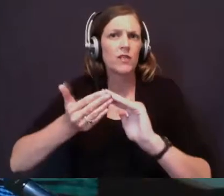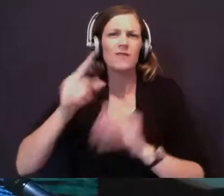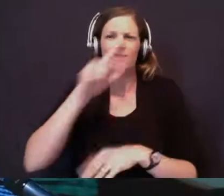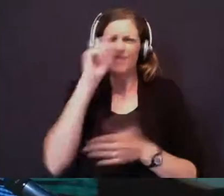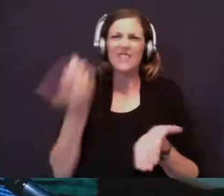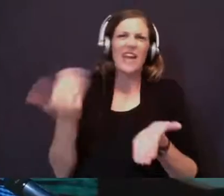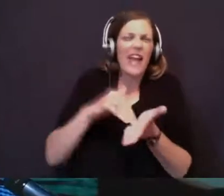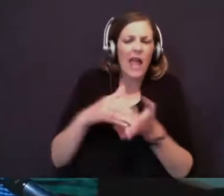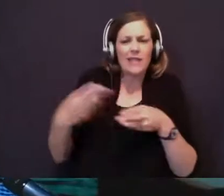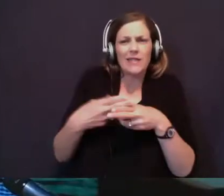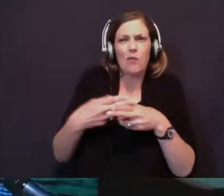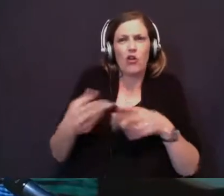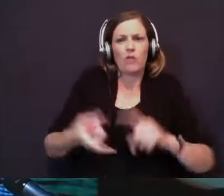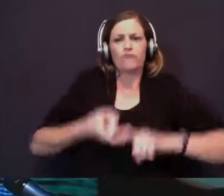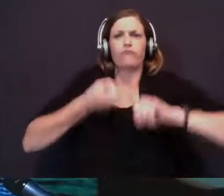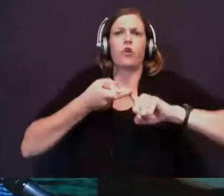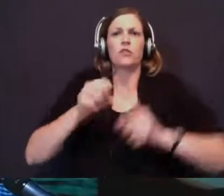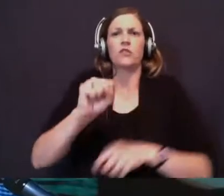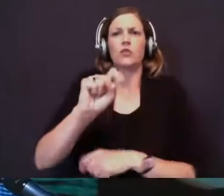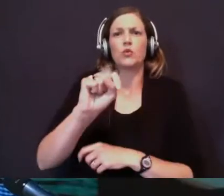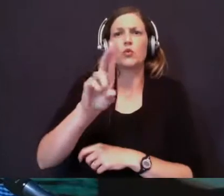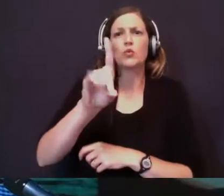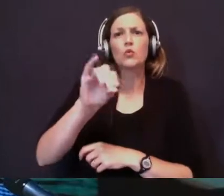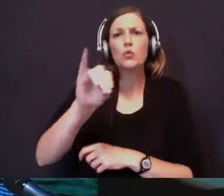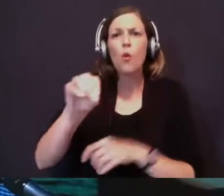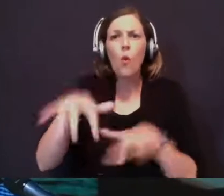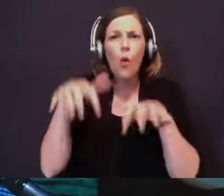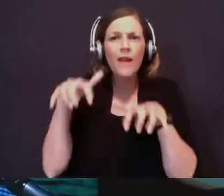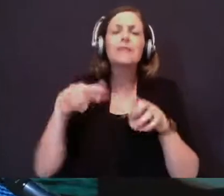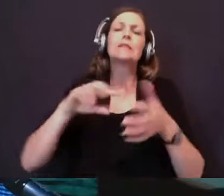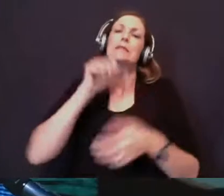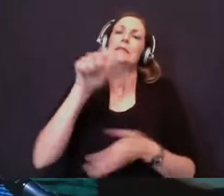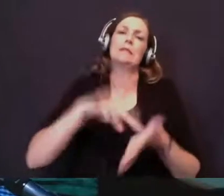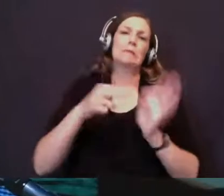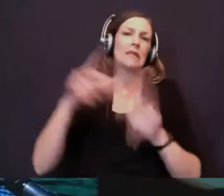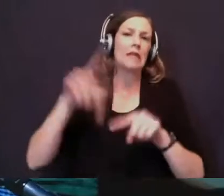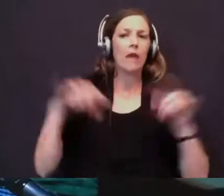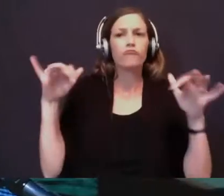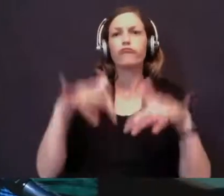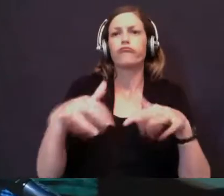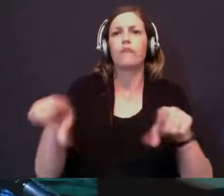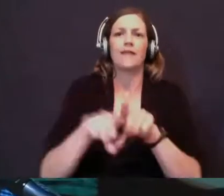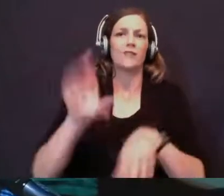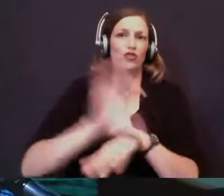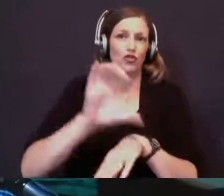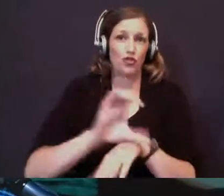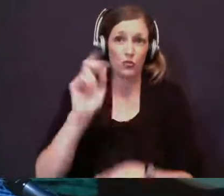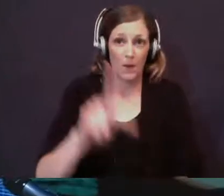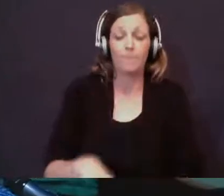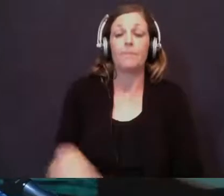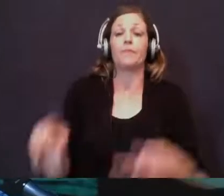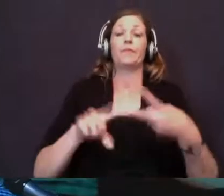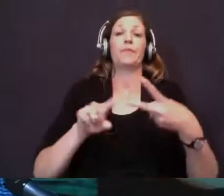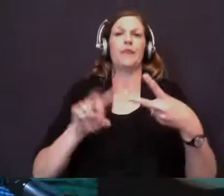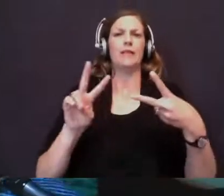temporarily pause the studio audience doesn't mean we can't gather together as a church. So I want to encourage you to do that. Secondly, I